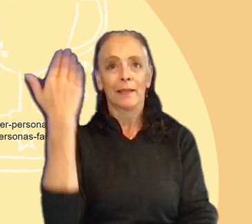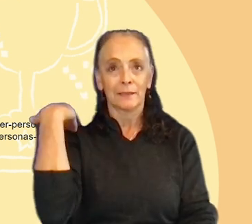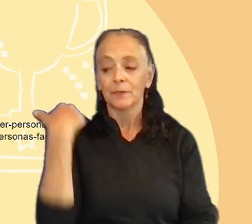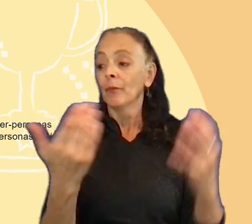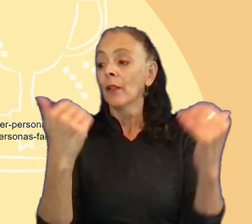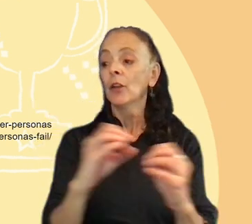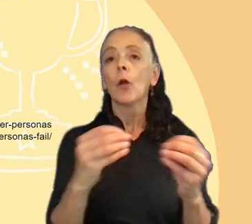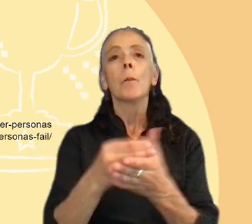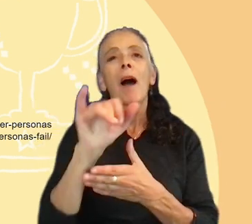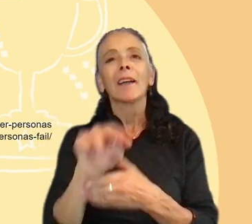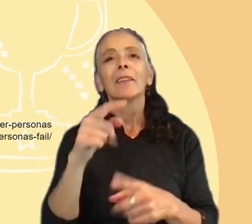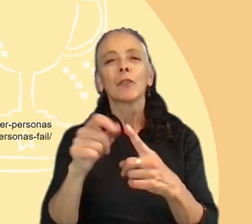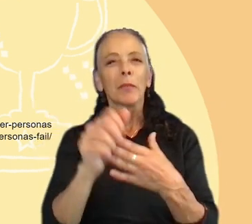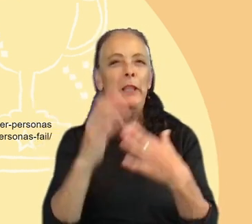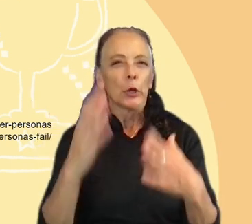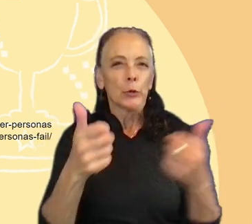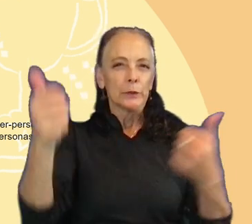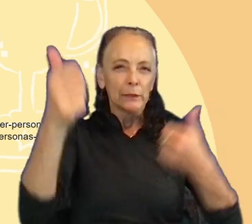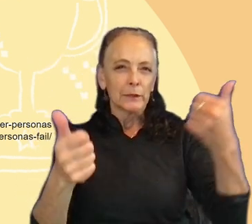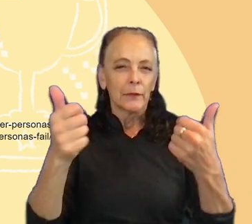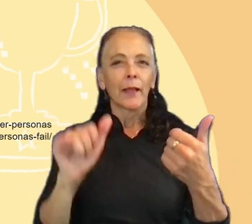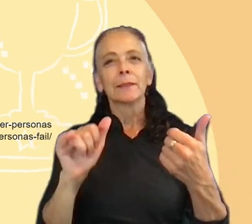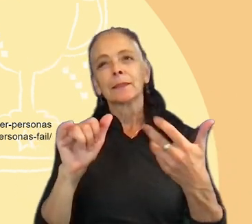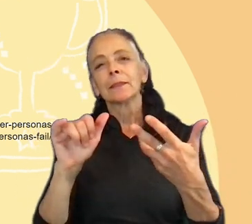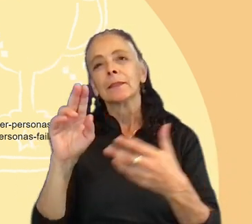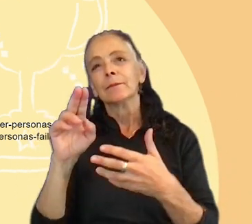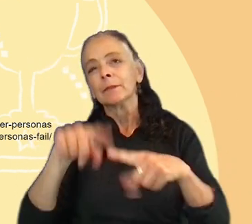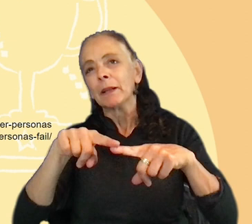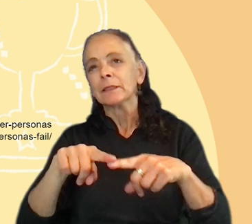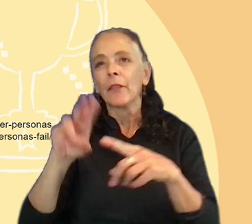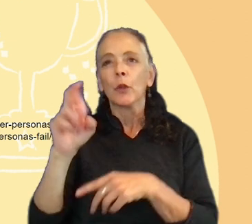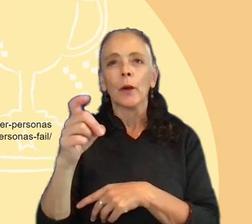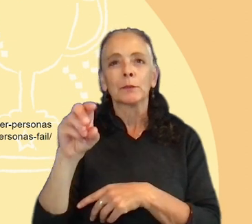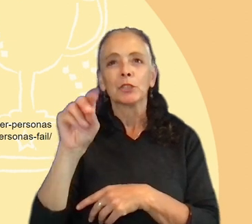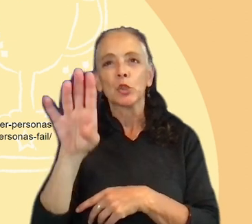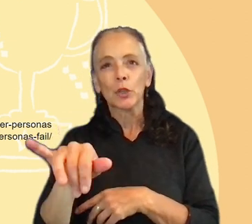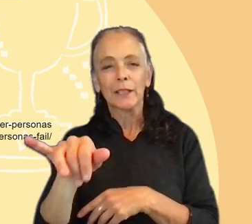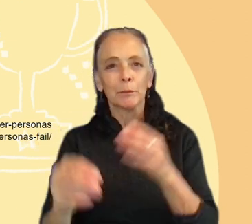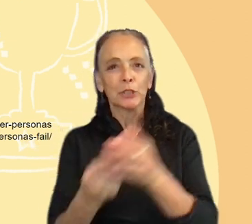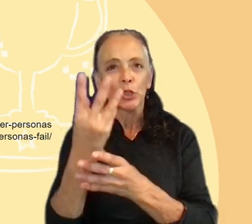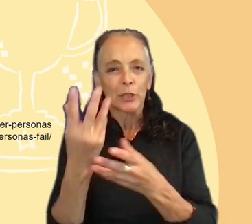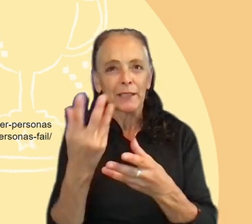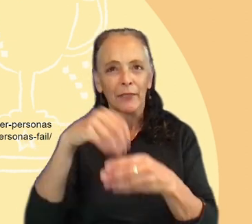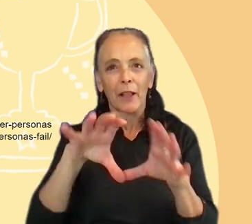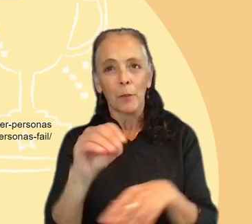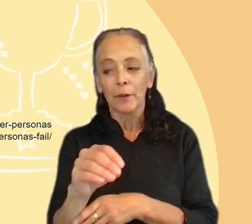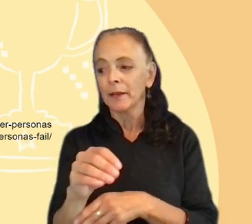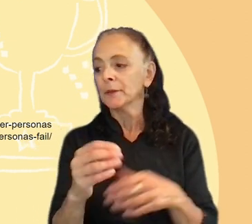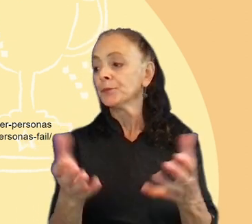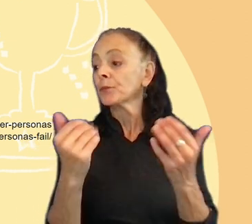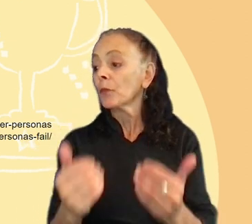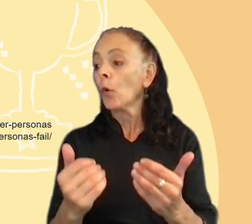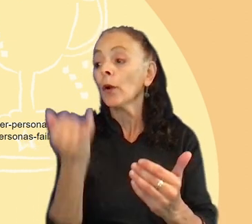buying from leadership. This is the case of UX maturity in the company. The persona was not co-created, so it's important to